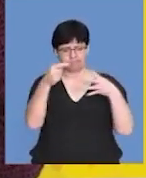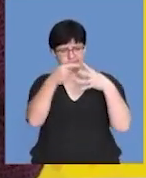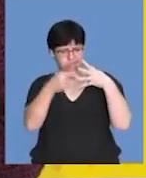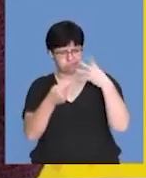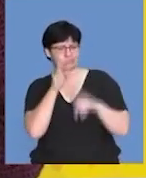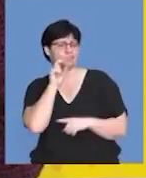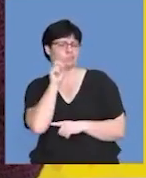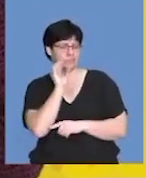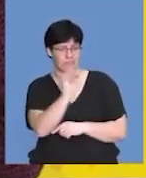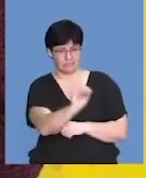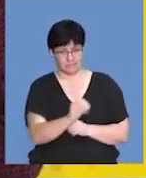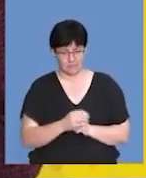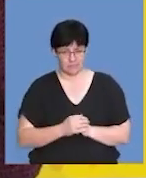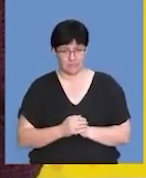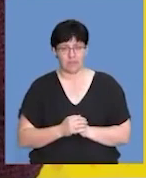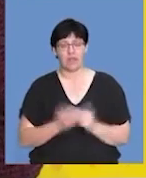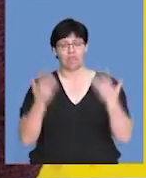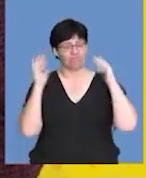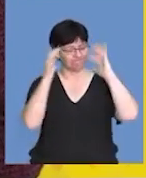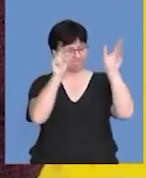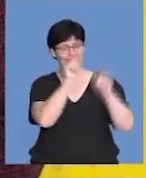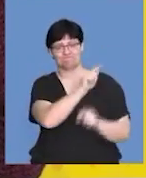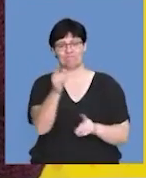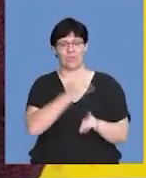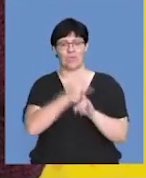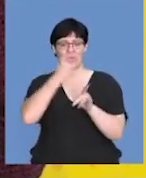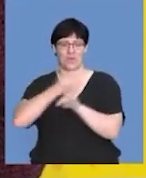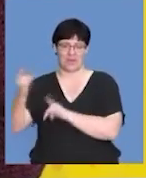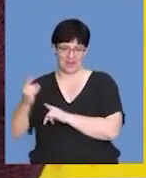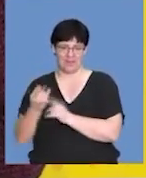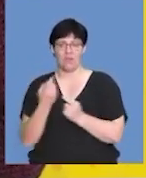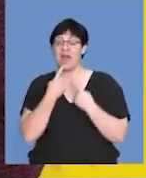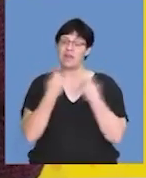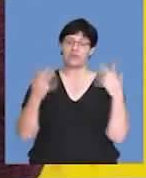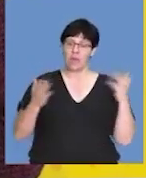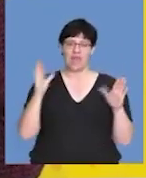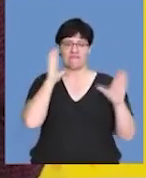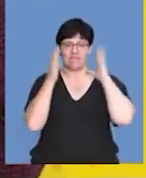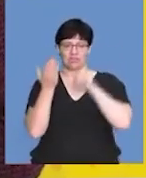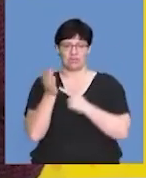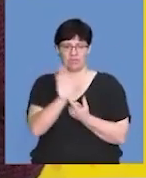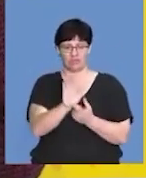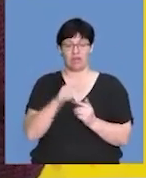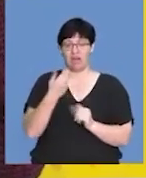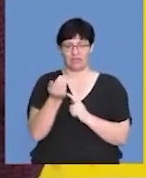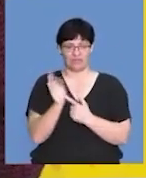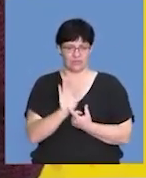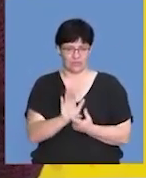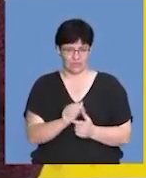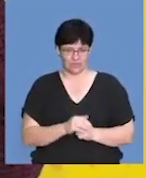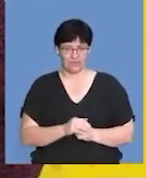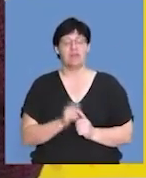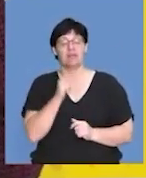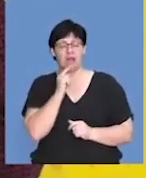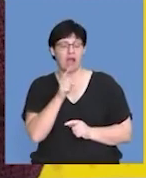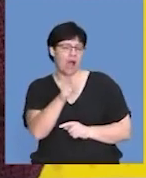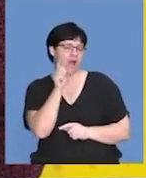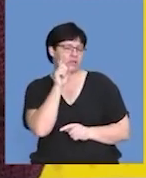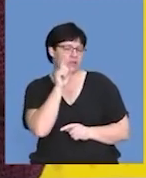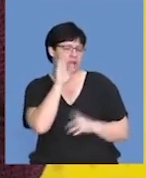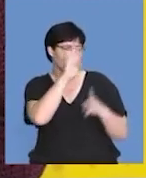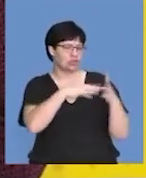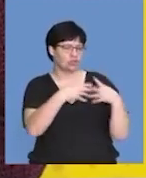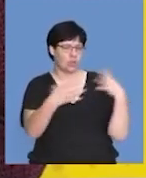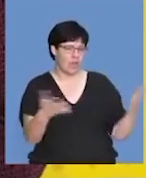please check those out as well. Congratulations to all our winners who will be announced on our Facebook page after the show. Don't forget to check out the